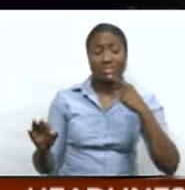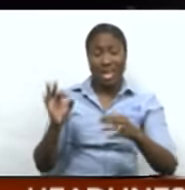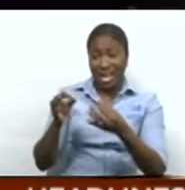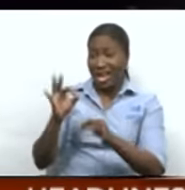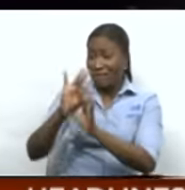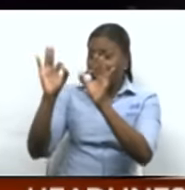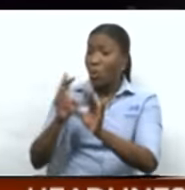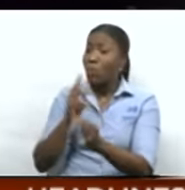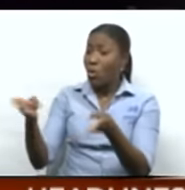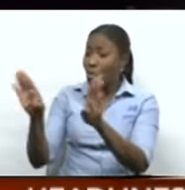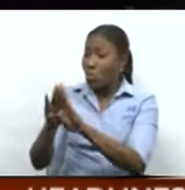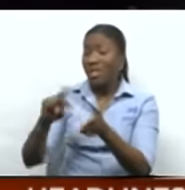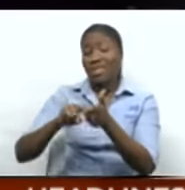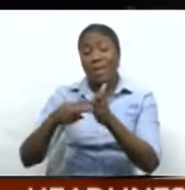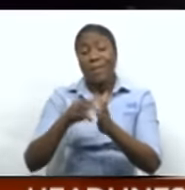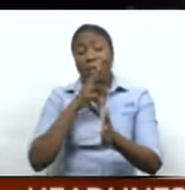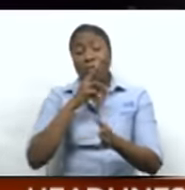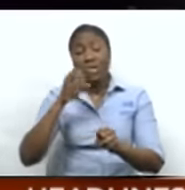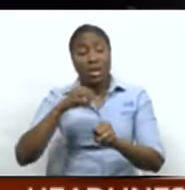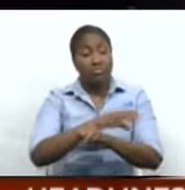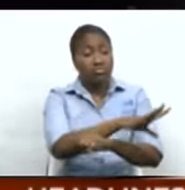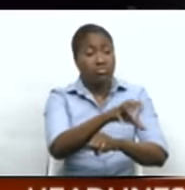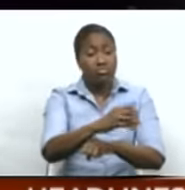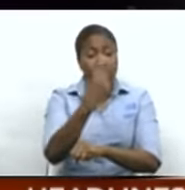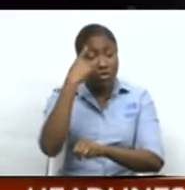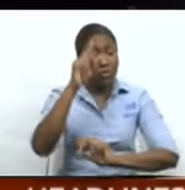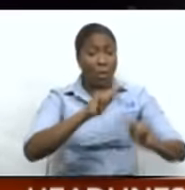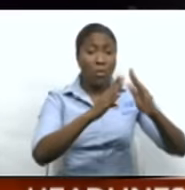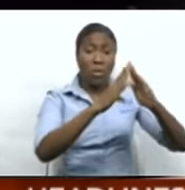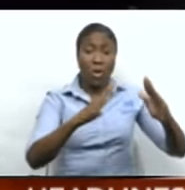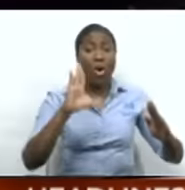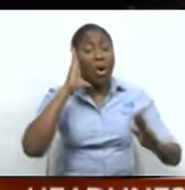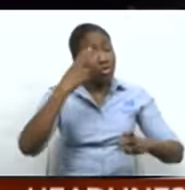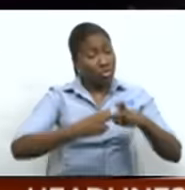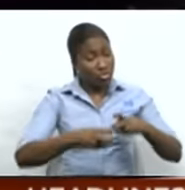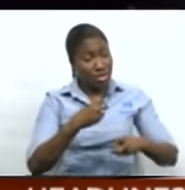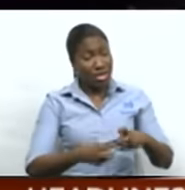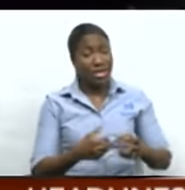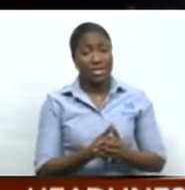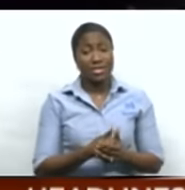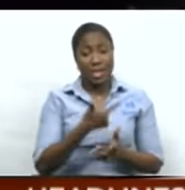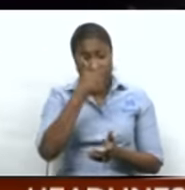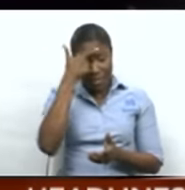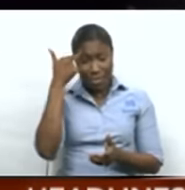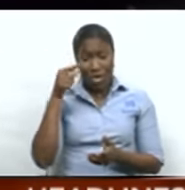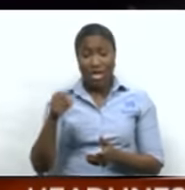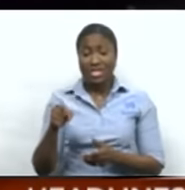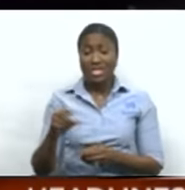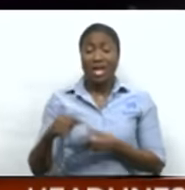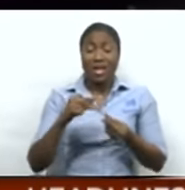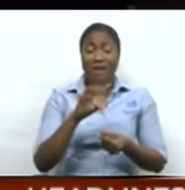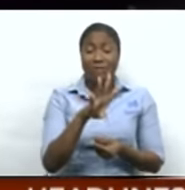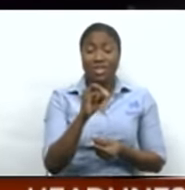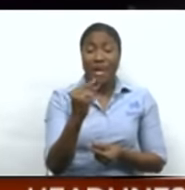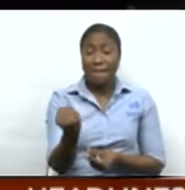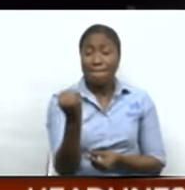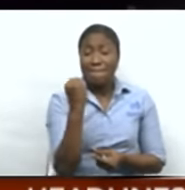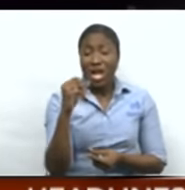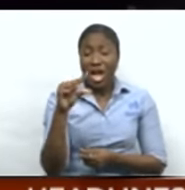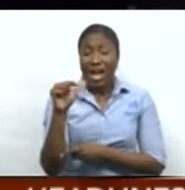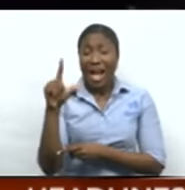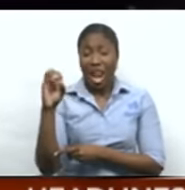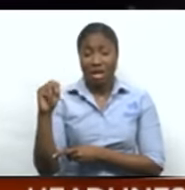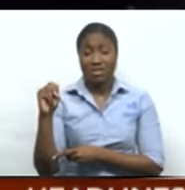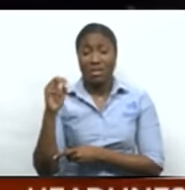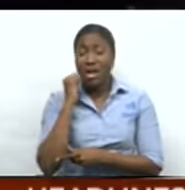significant impact on the authorities' overall supply position in Trinidad since it provides 40 million gallons daily to